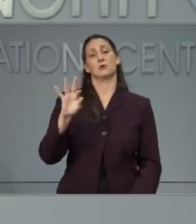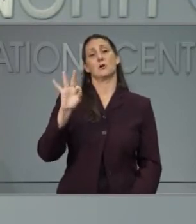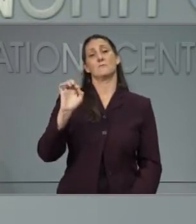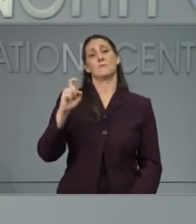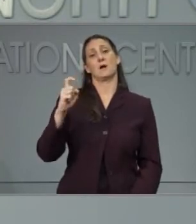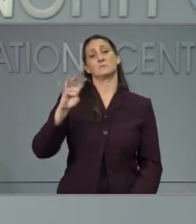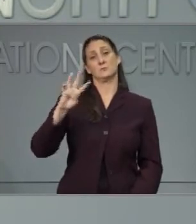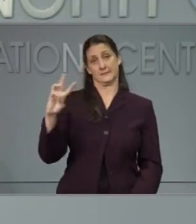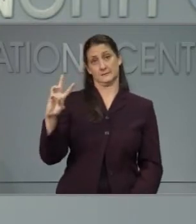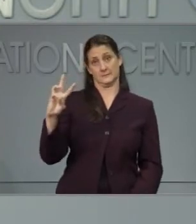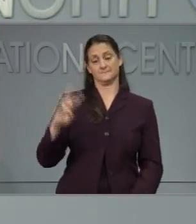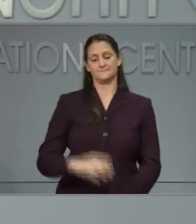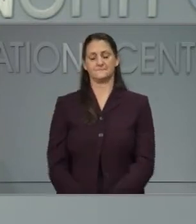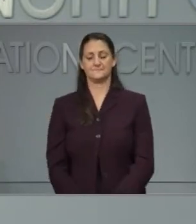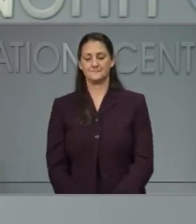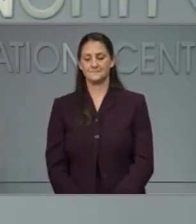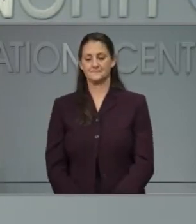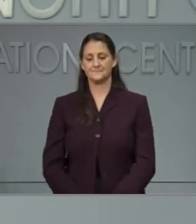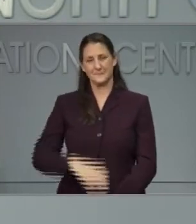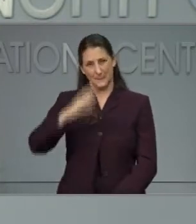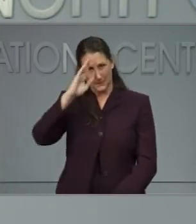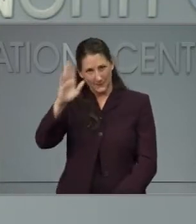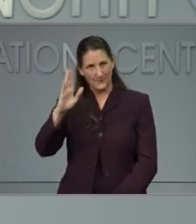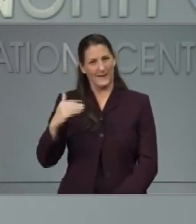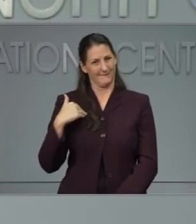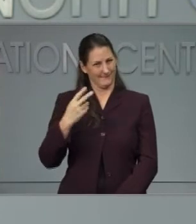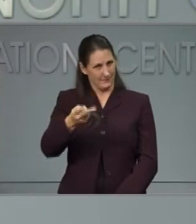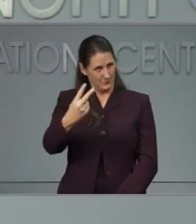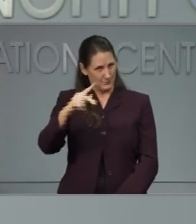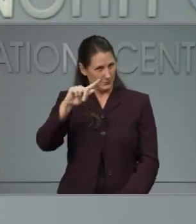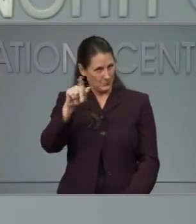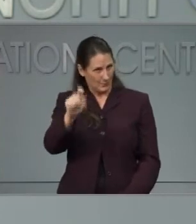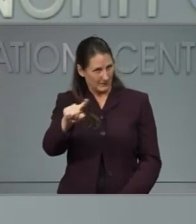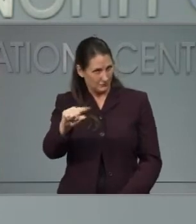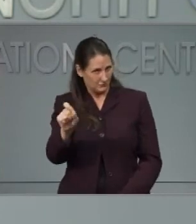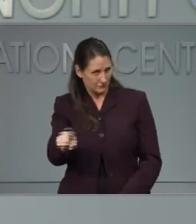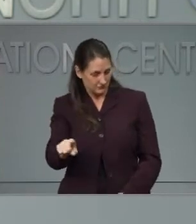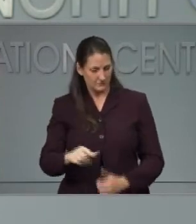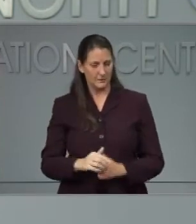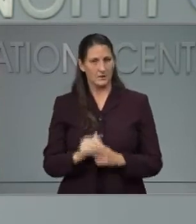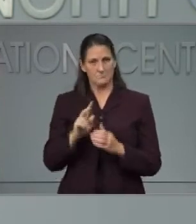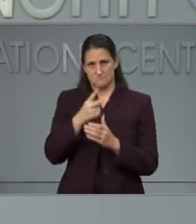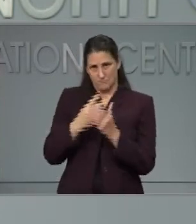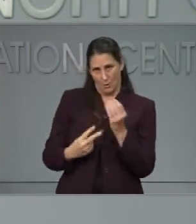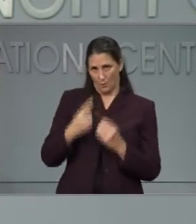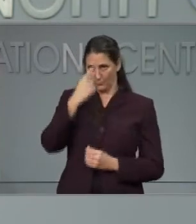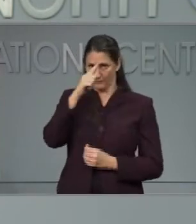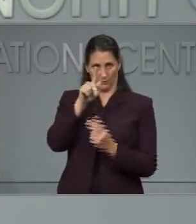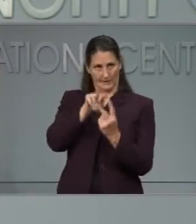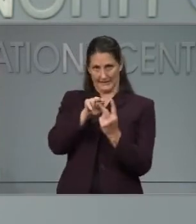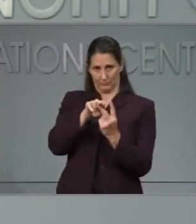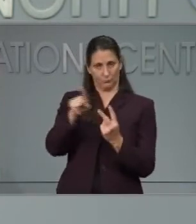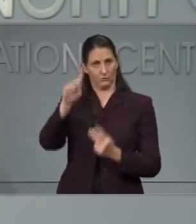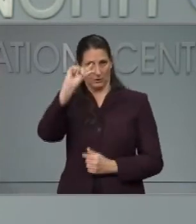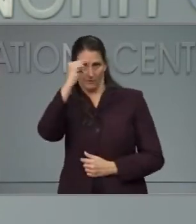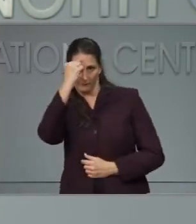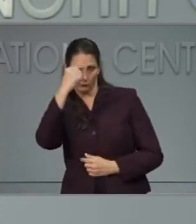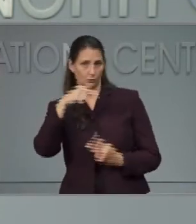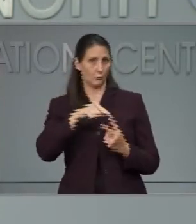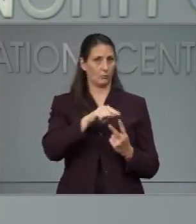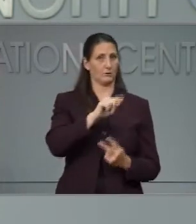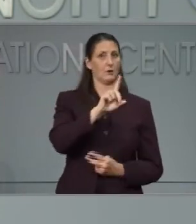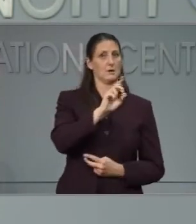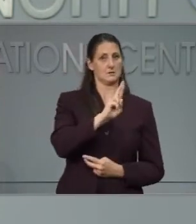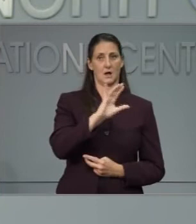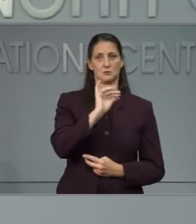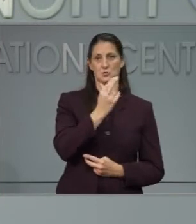Thank you for taking my question. I actually have two questions, both of which would either be for the governor or for Dr. Cohen if anyone wants to answer